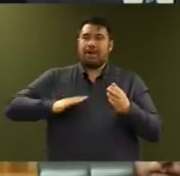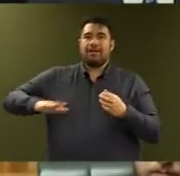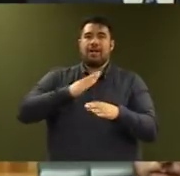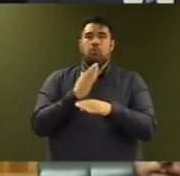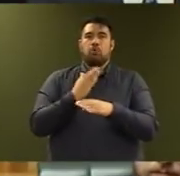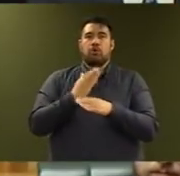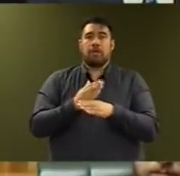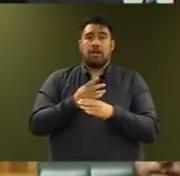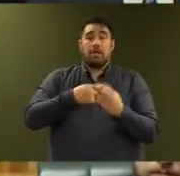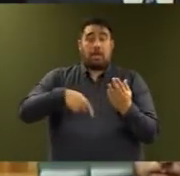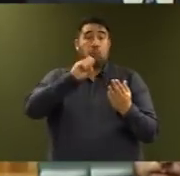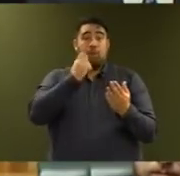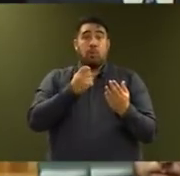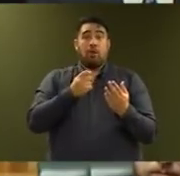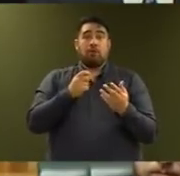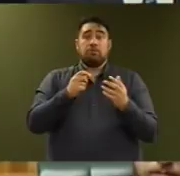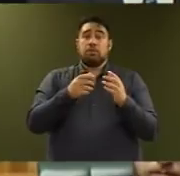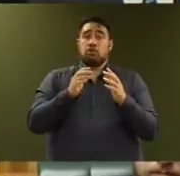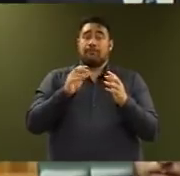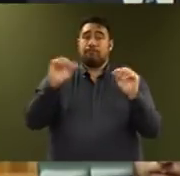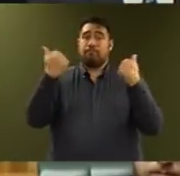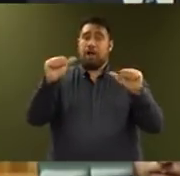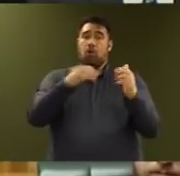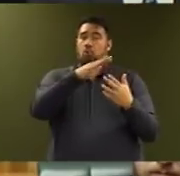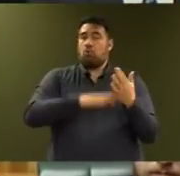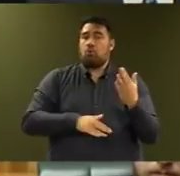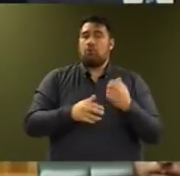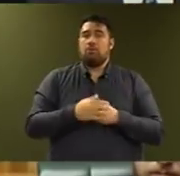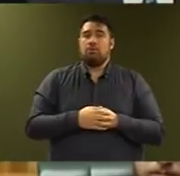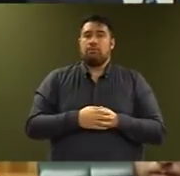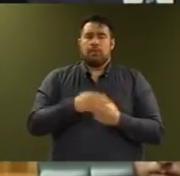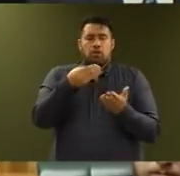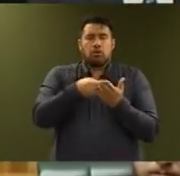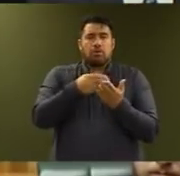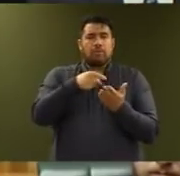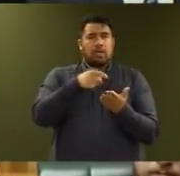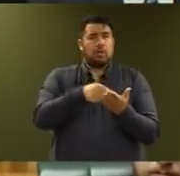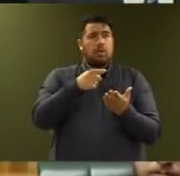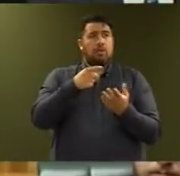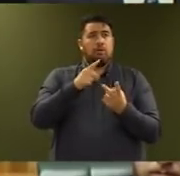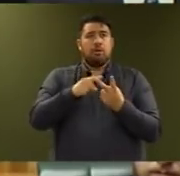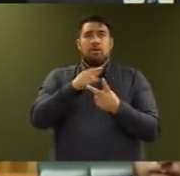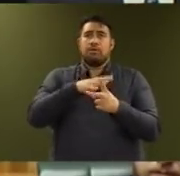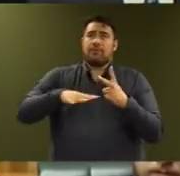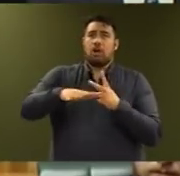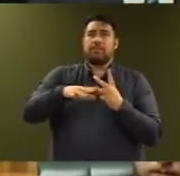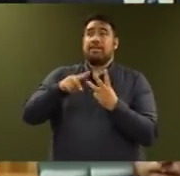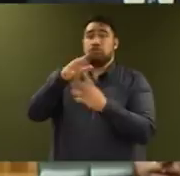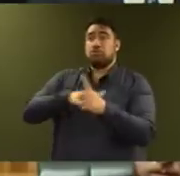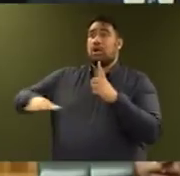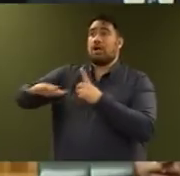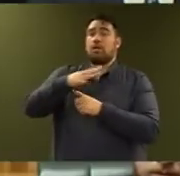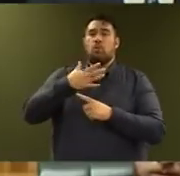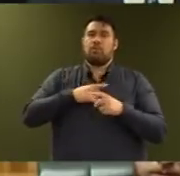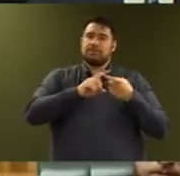delivered. We want an economy, an environment and a society which is sustainable, productive and